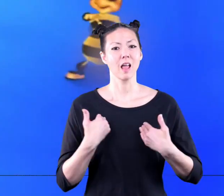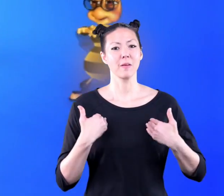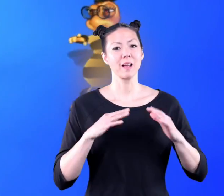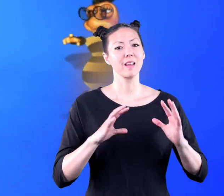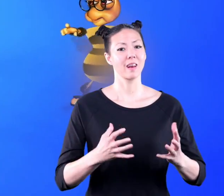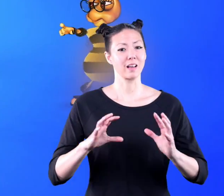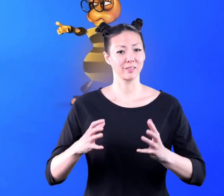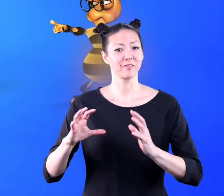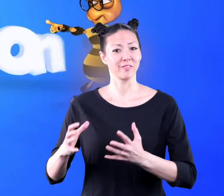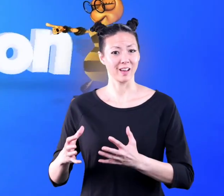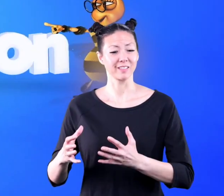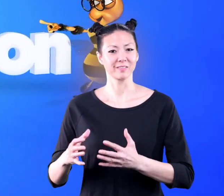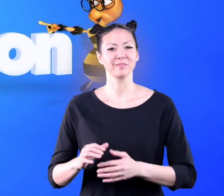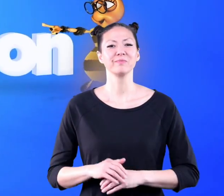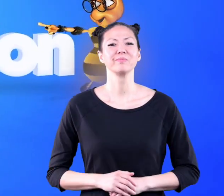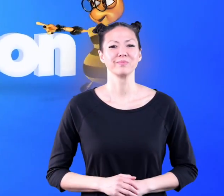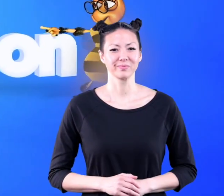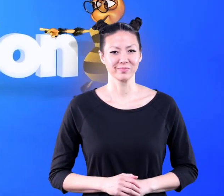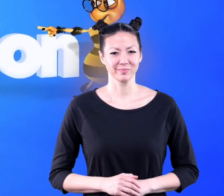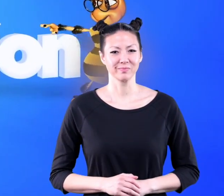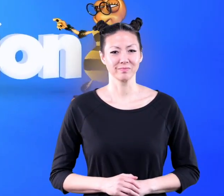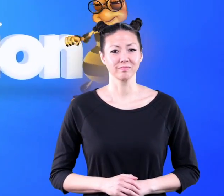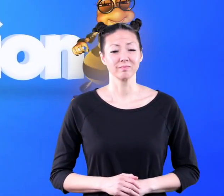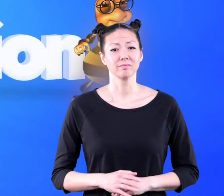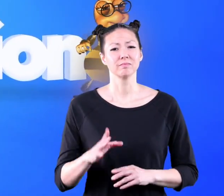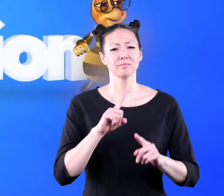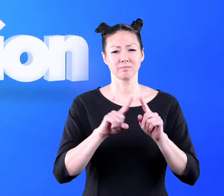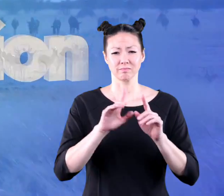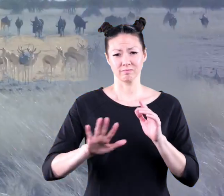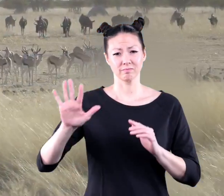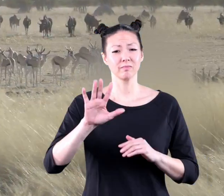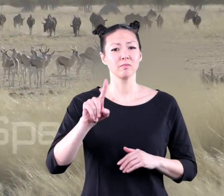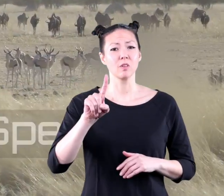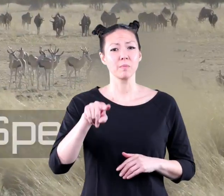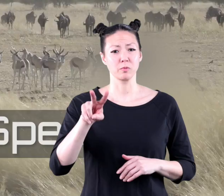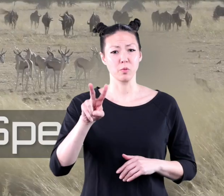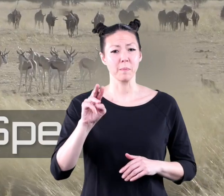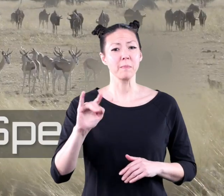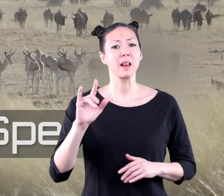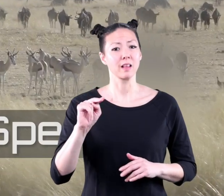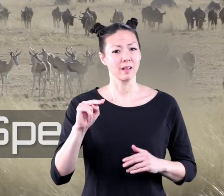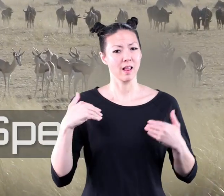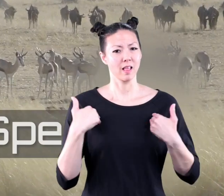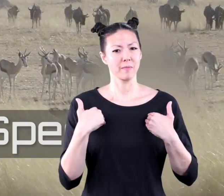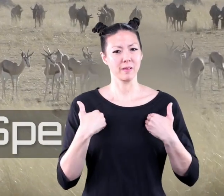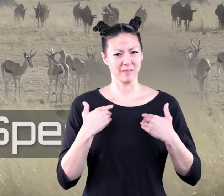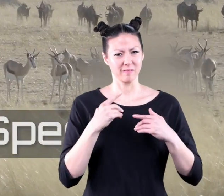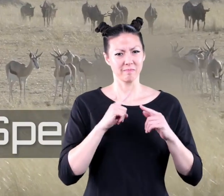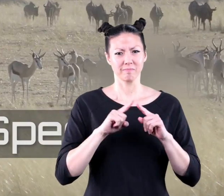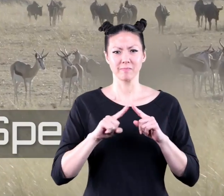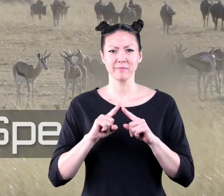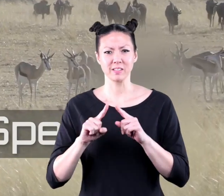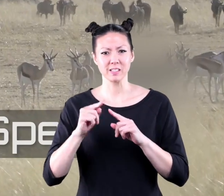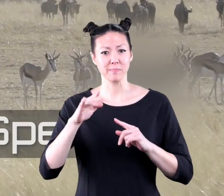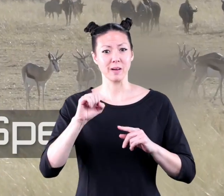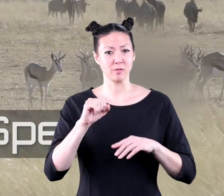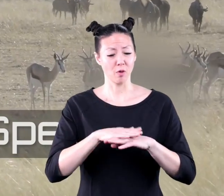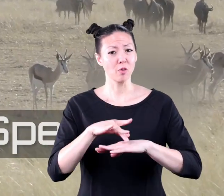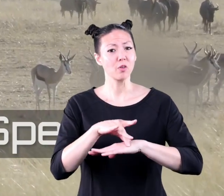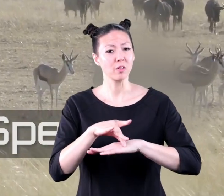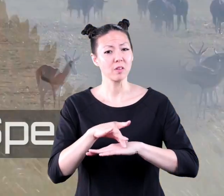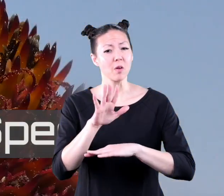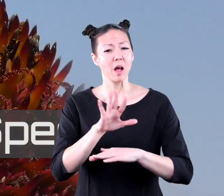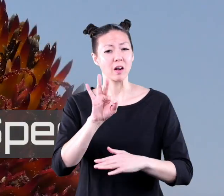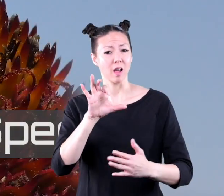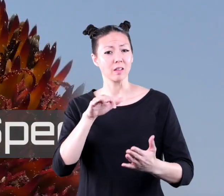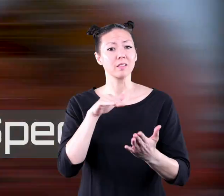animal classification there are about 1.2 million animal species on earth